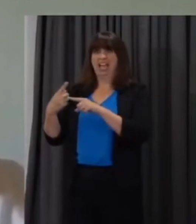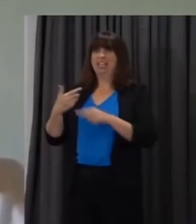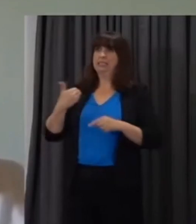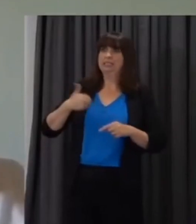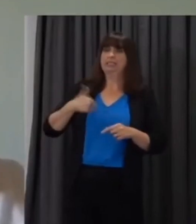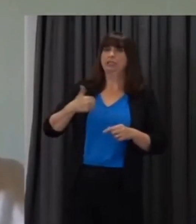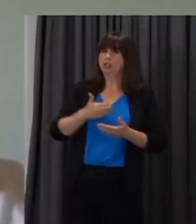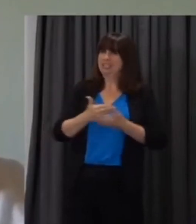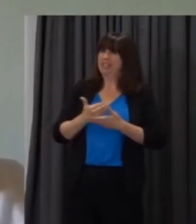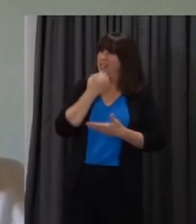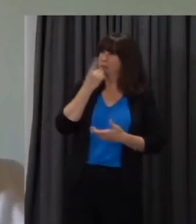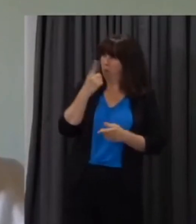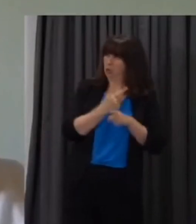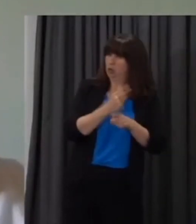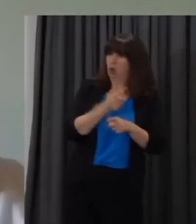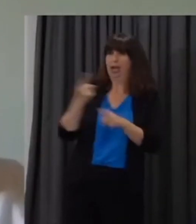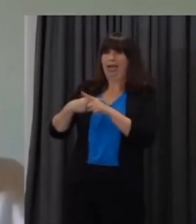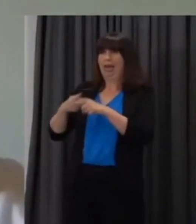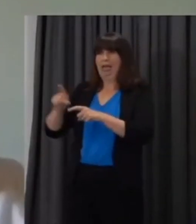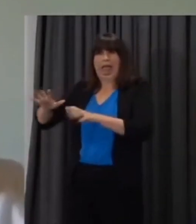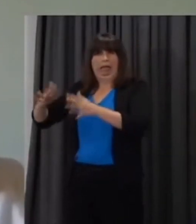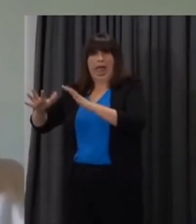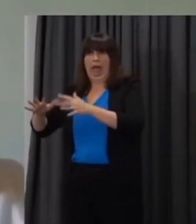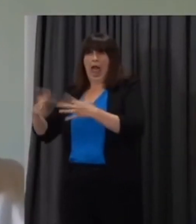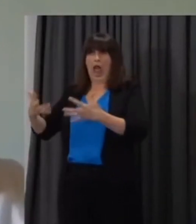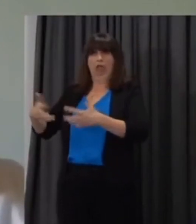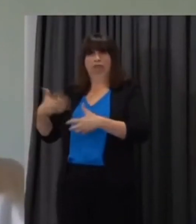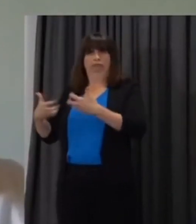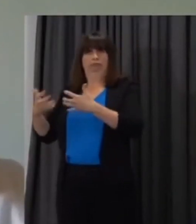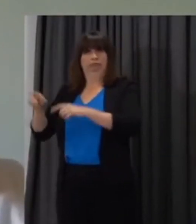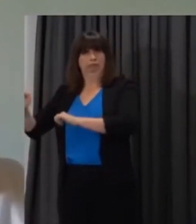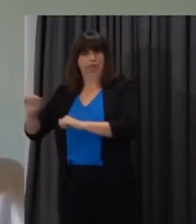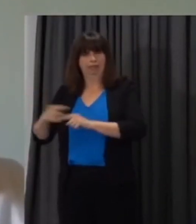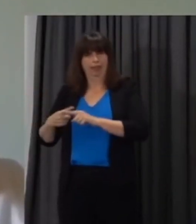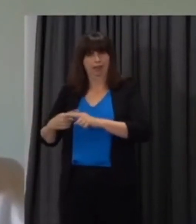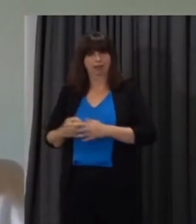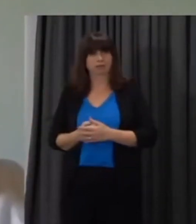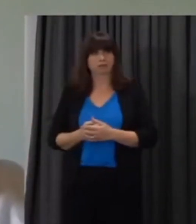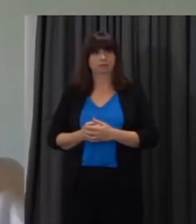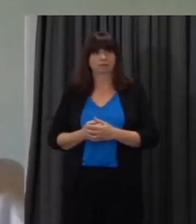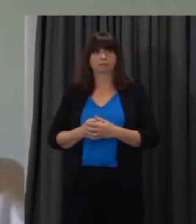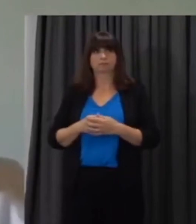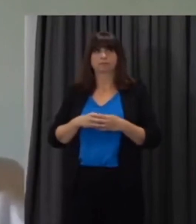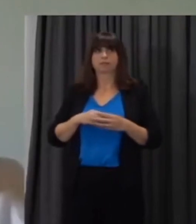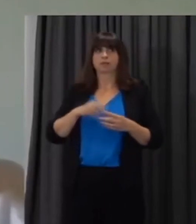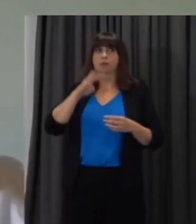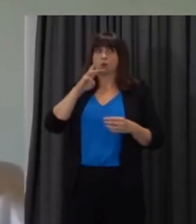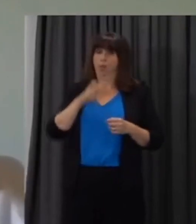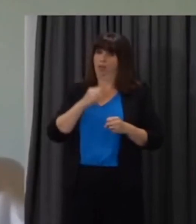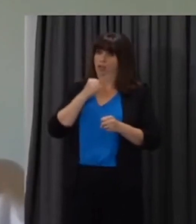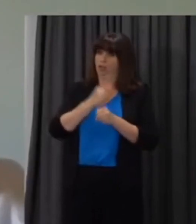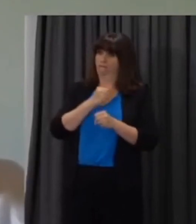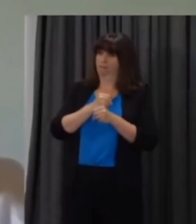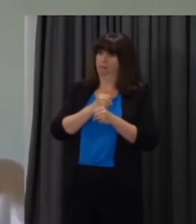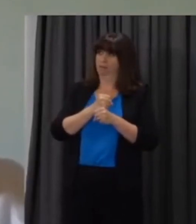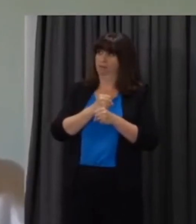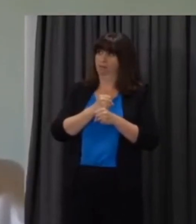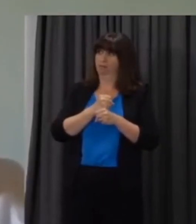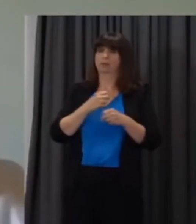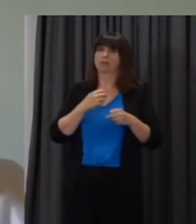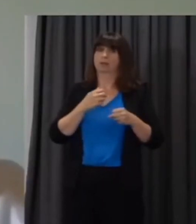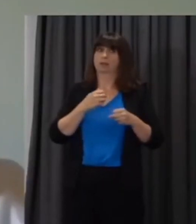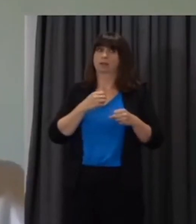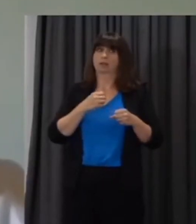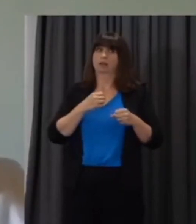safety um even though no dates for a return of being officially muted by the welsh government and the of course approach has been